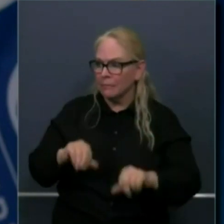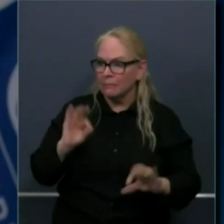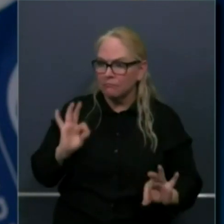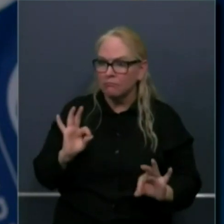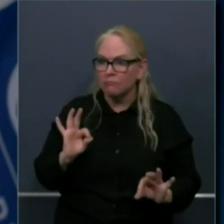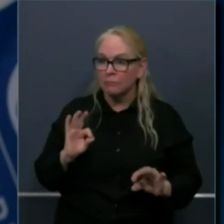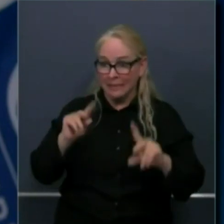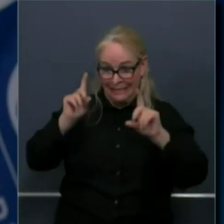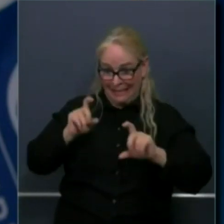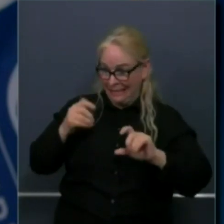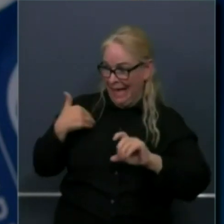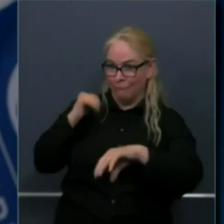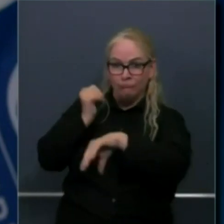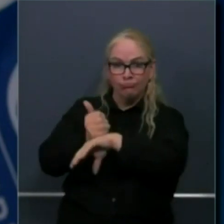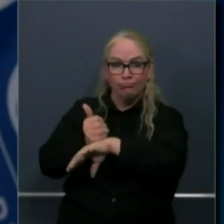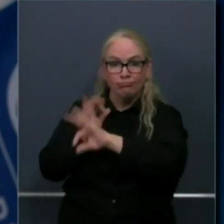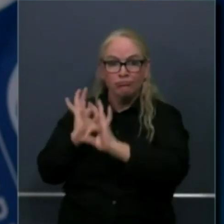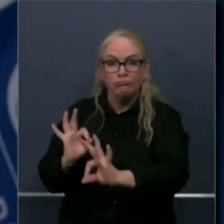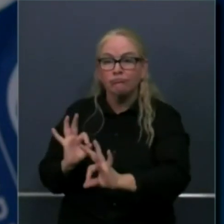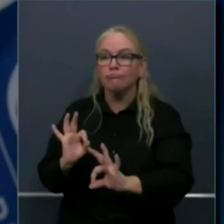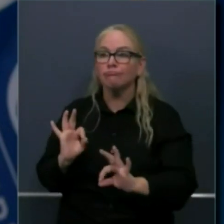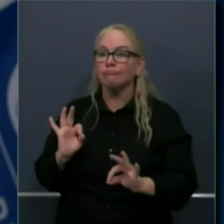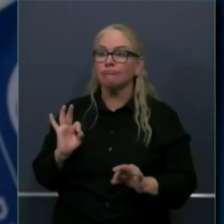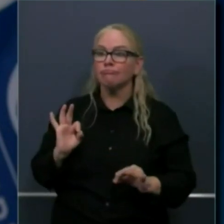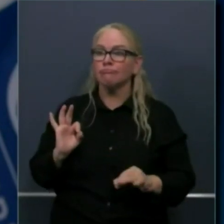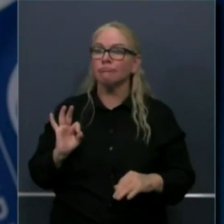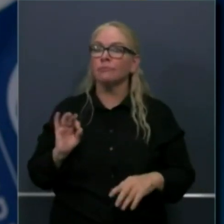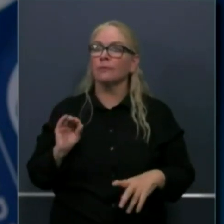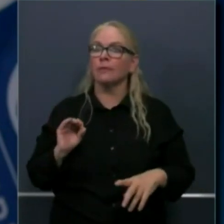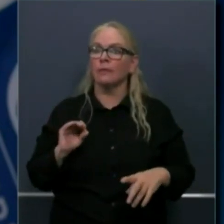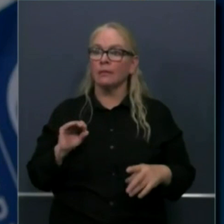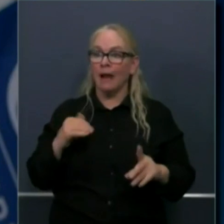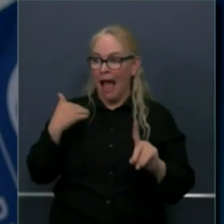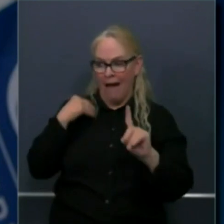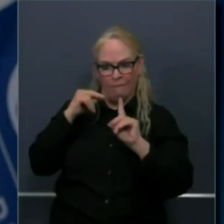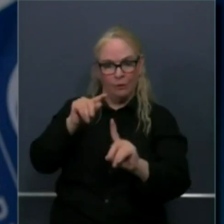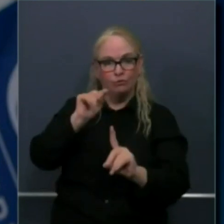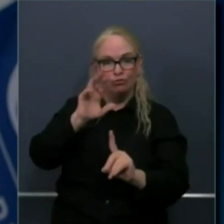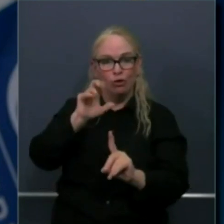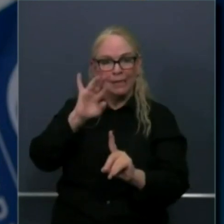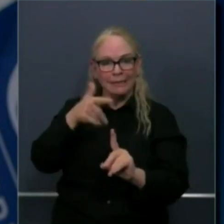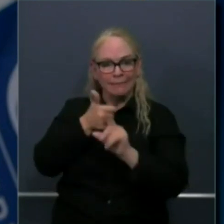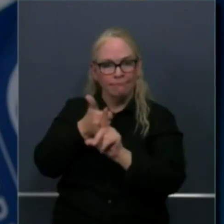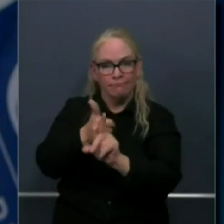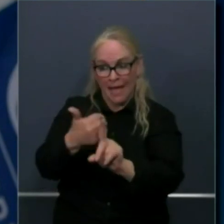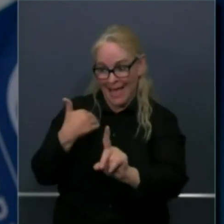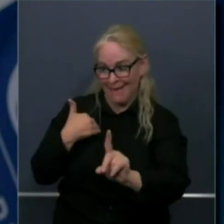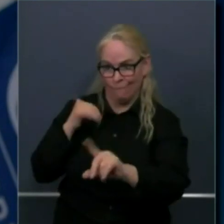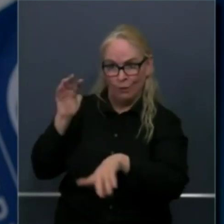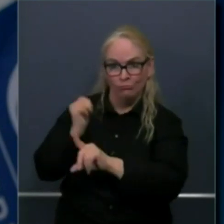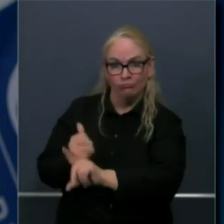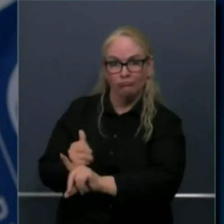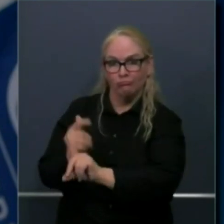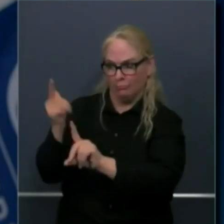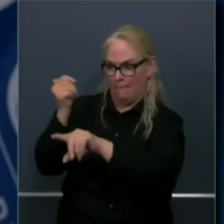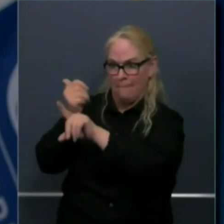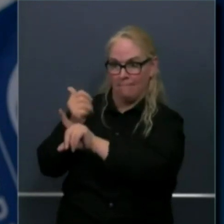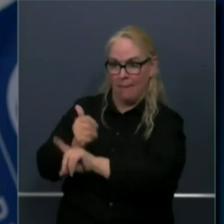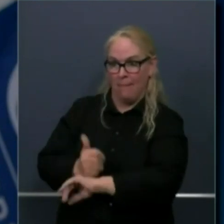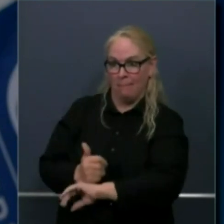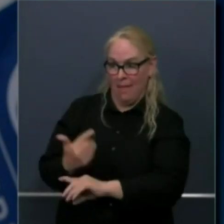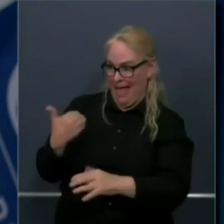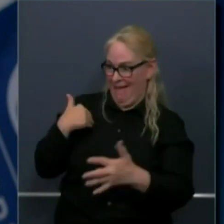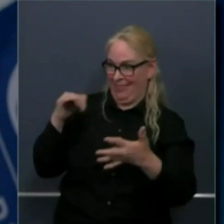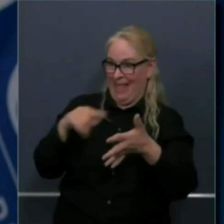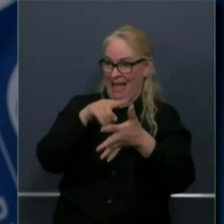tools that we have. As people move more, we know that more people are likely to potentially get infected. And if they do, we have to help support and make sure that our